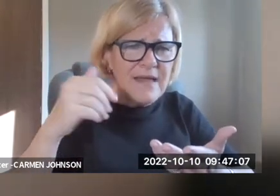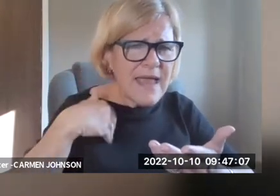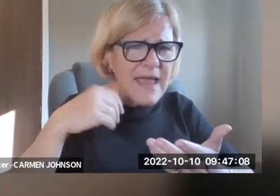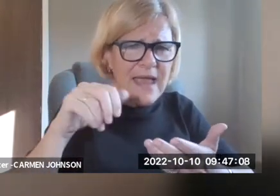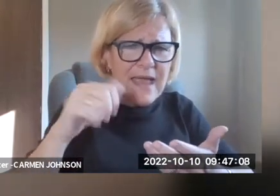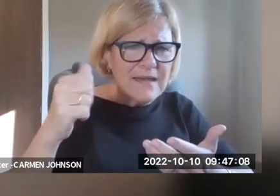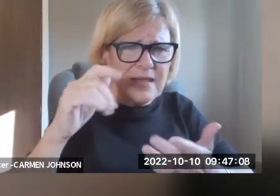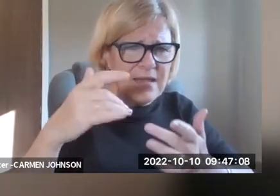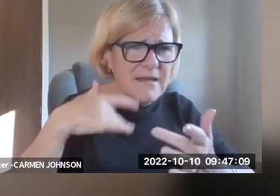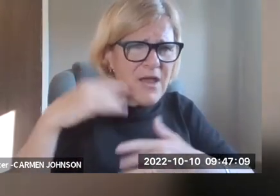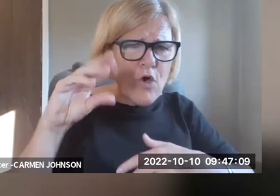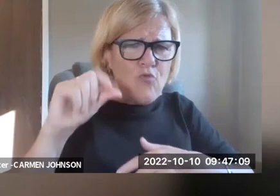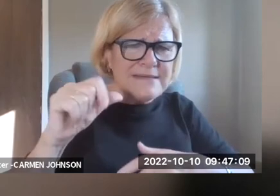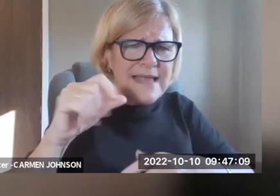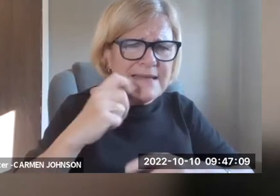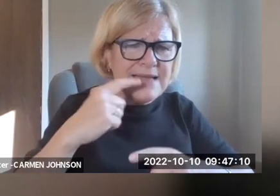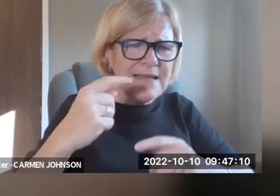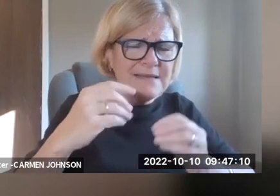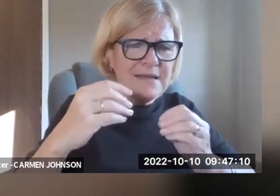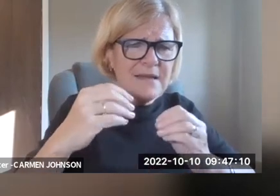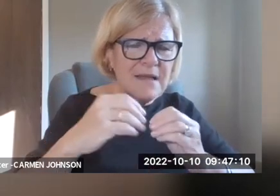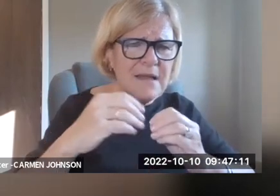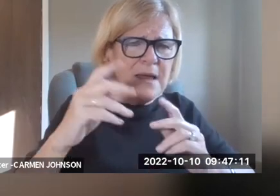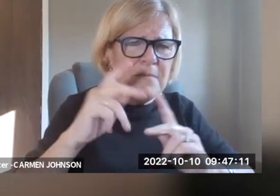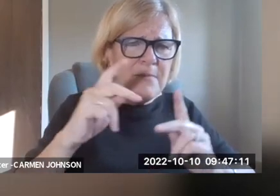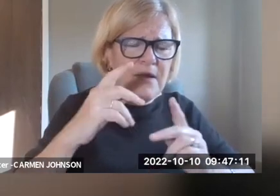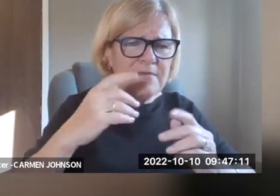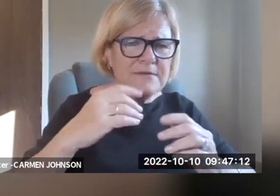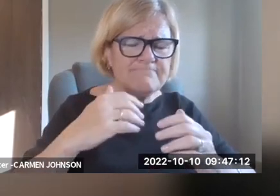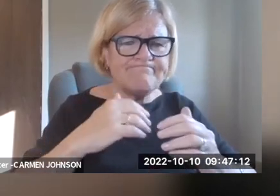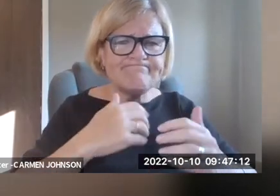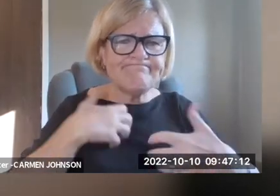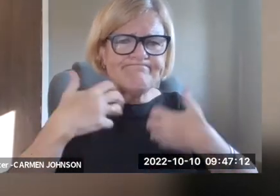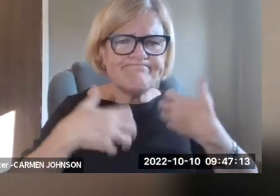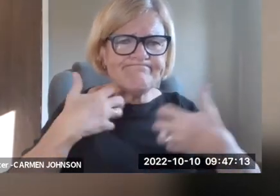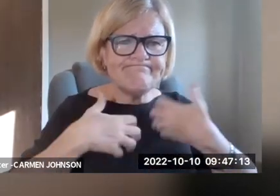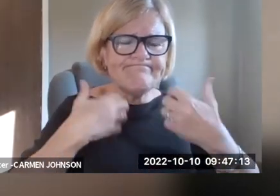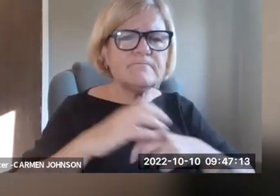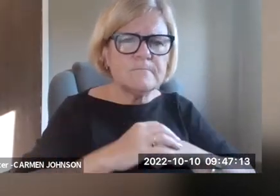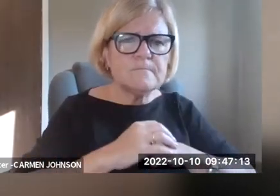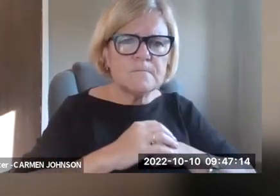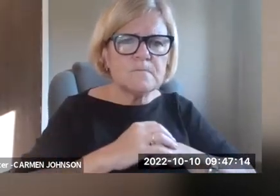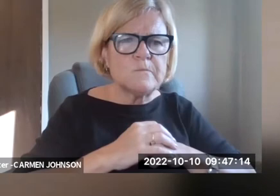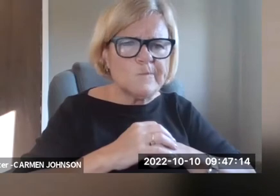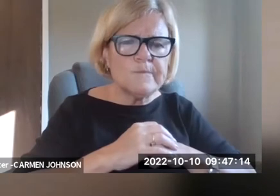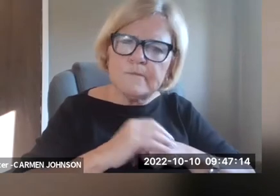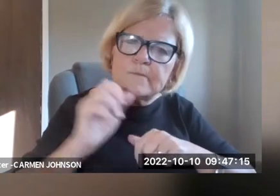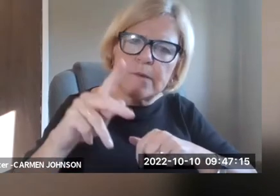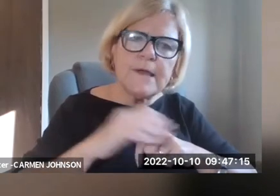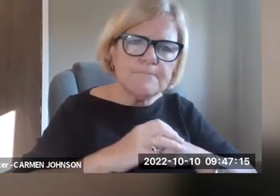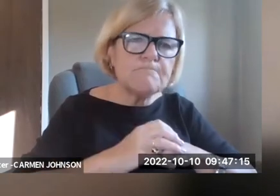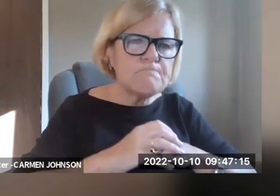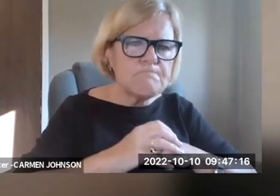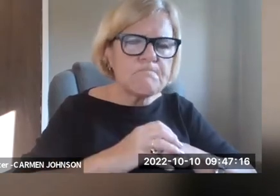people? TL, if you have any insight into that, uh, and Roxanne says, it furthers the